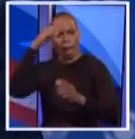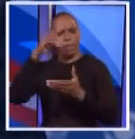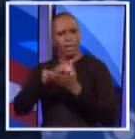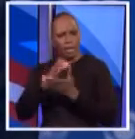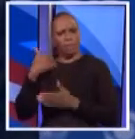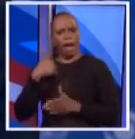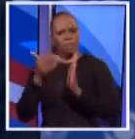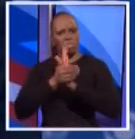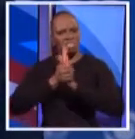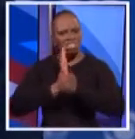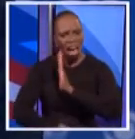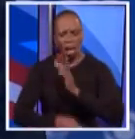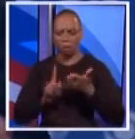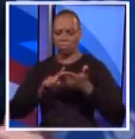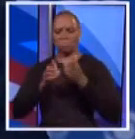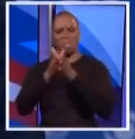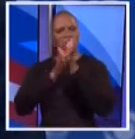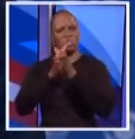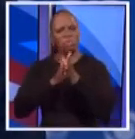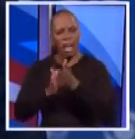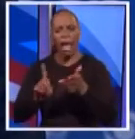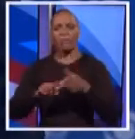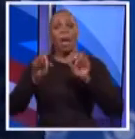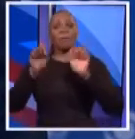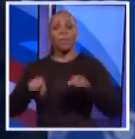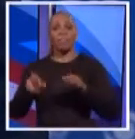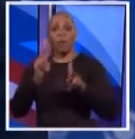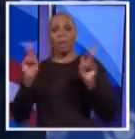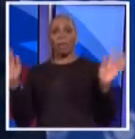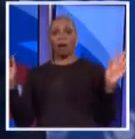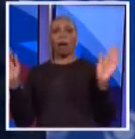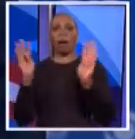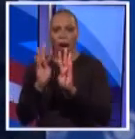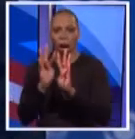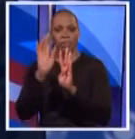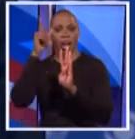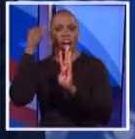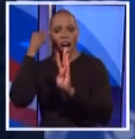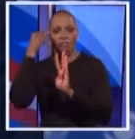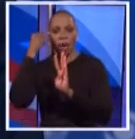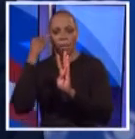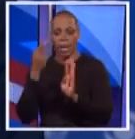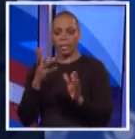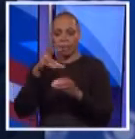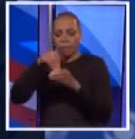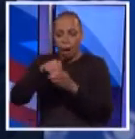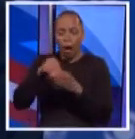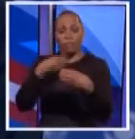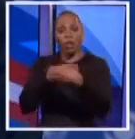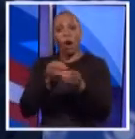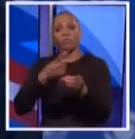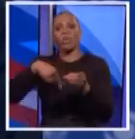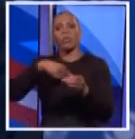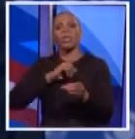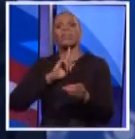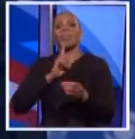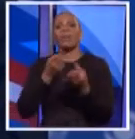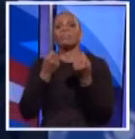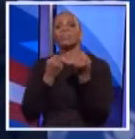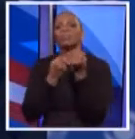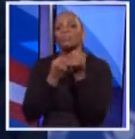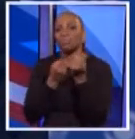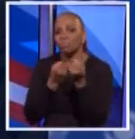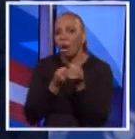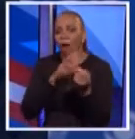set, the enthusiasm, the ability to attract people back into government, into this office, so that we could be a strong counterweight to the mayor,